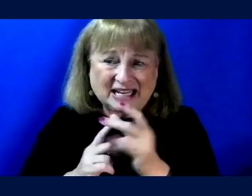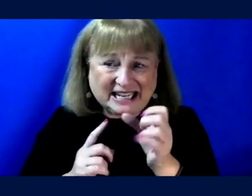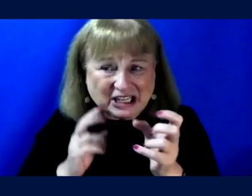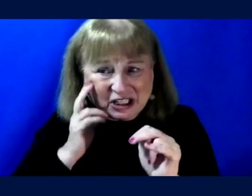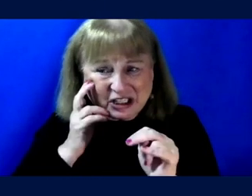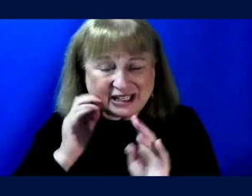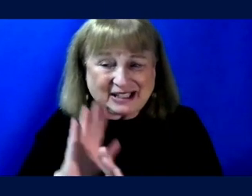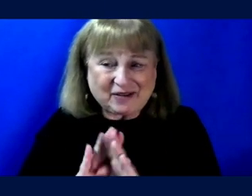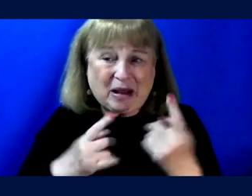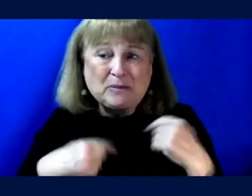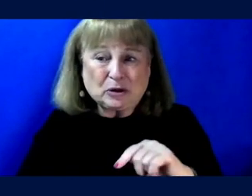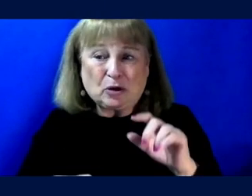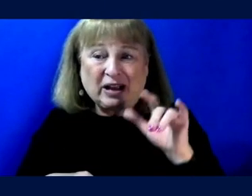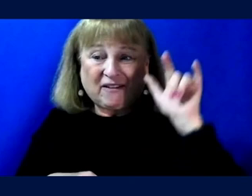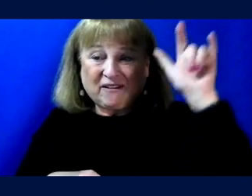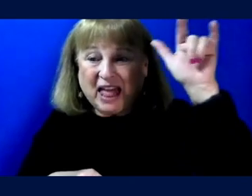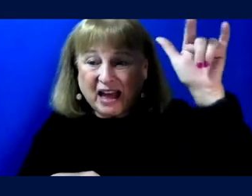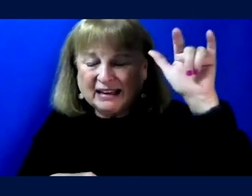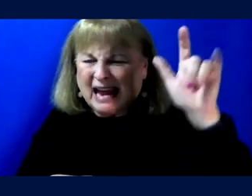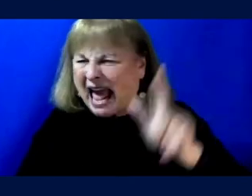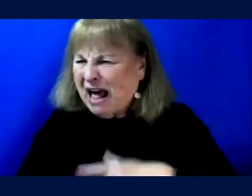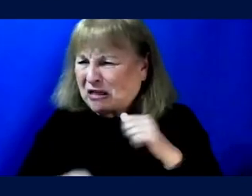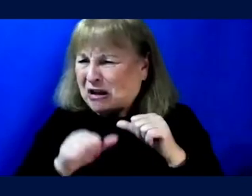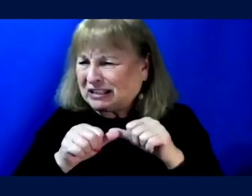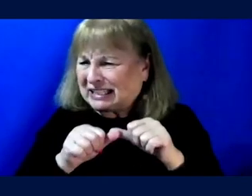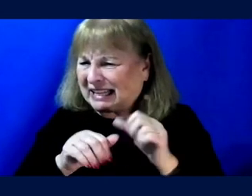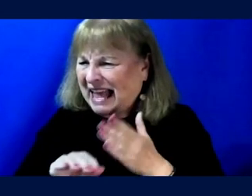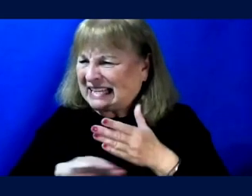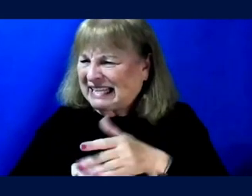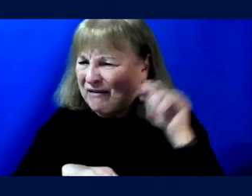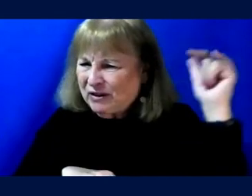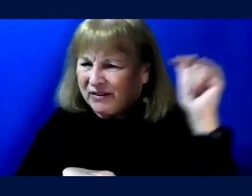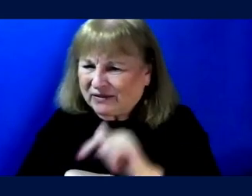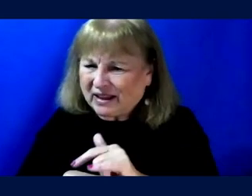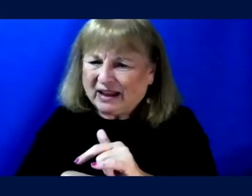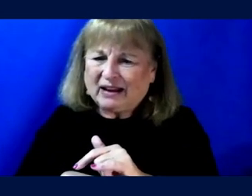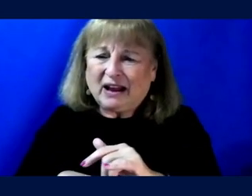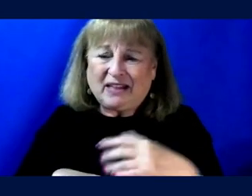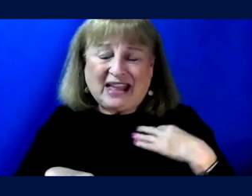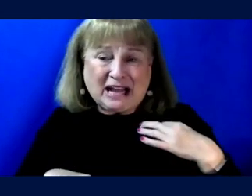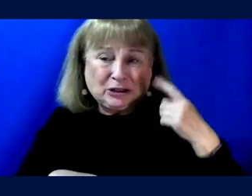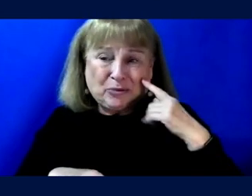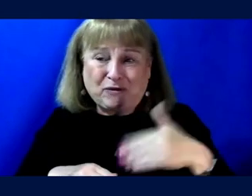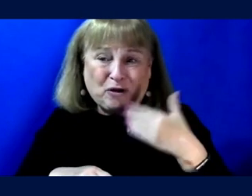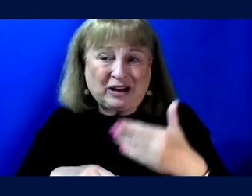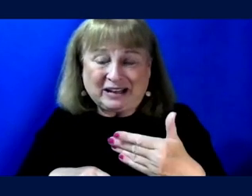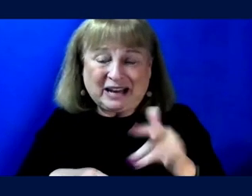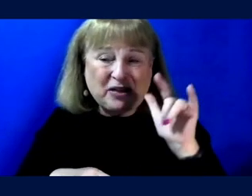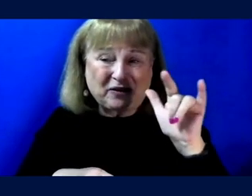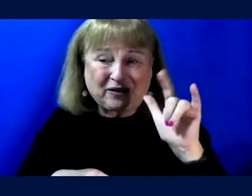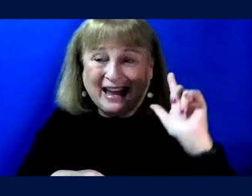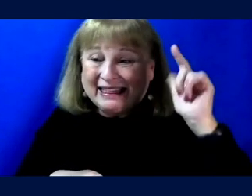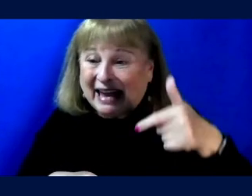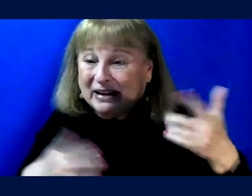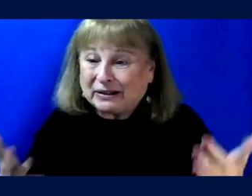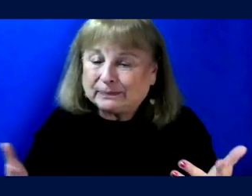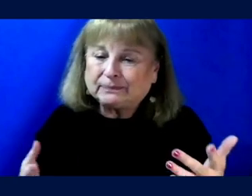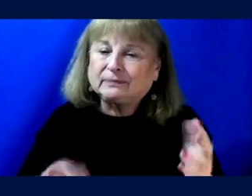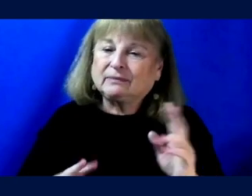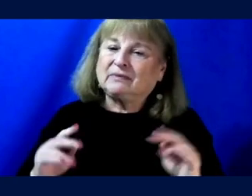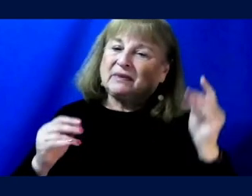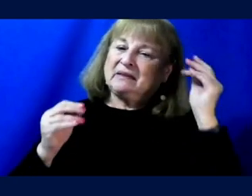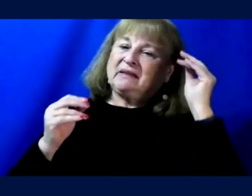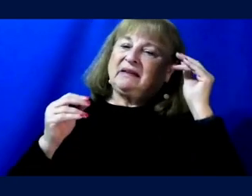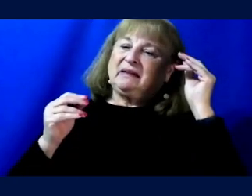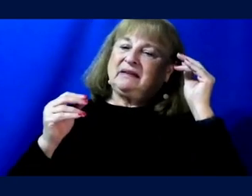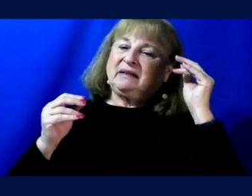developed during space flight to how long does it last post flight to, are they eligible for another flight in the future? And, uh, thinking, uh,